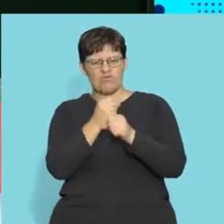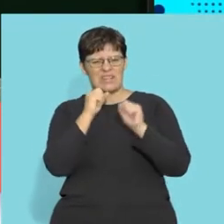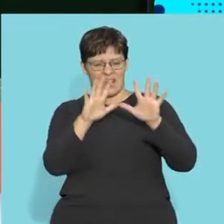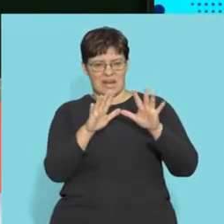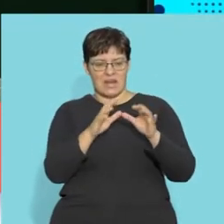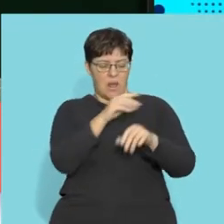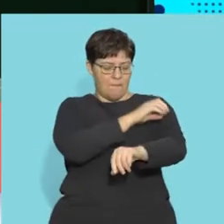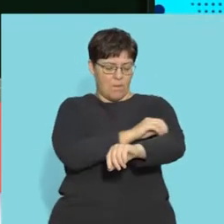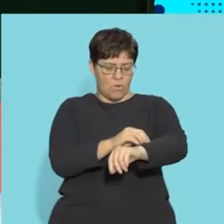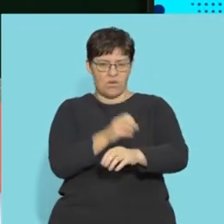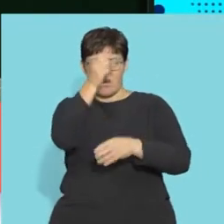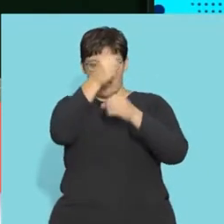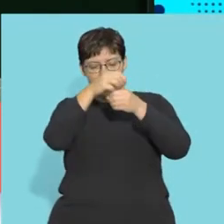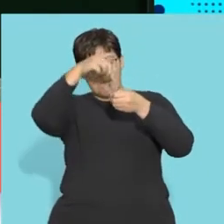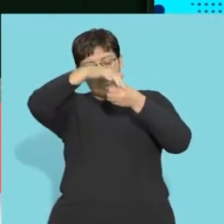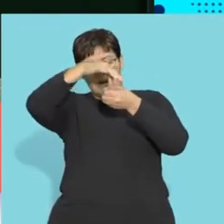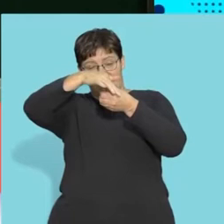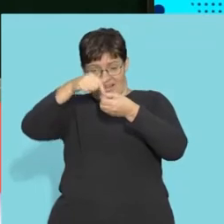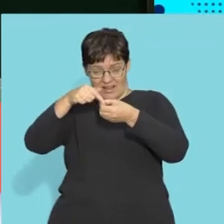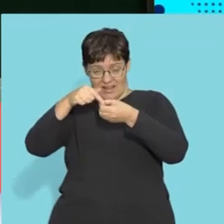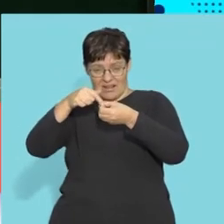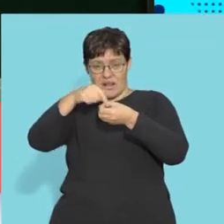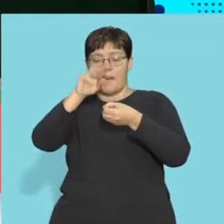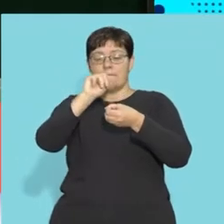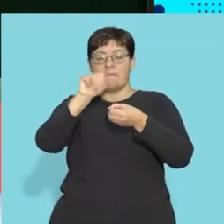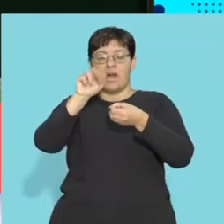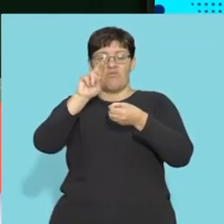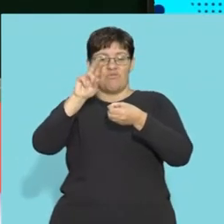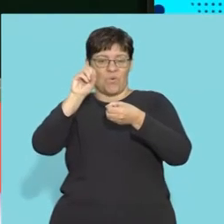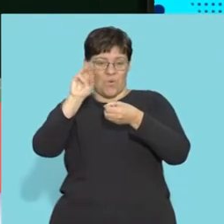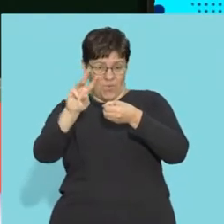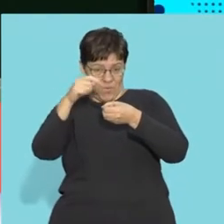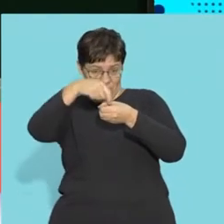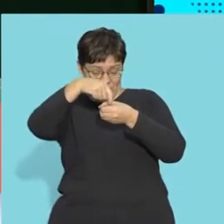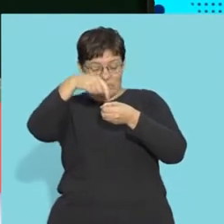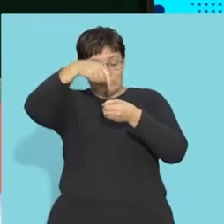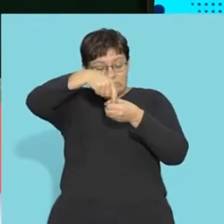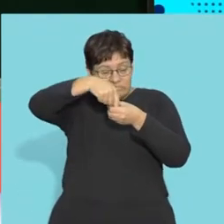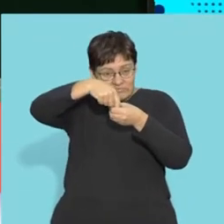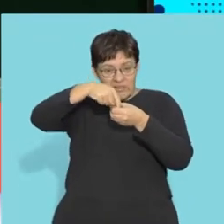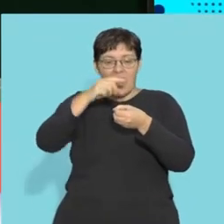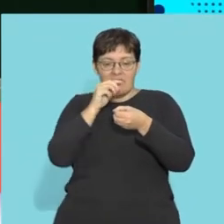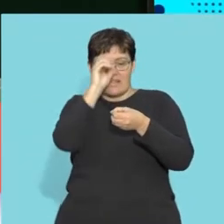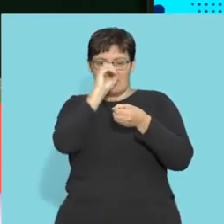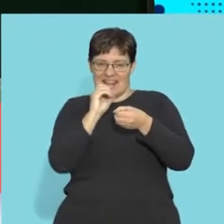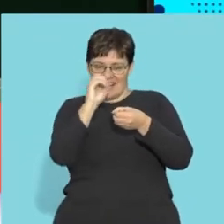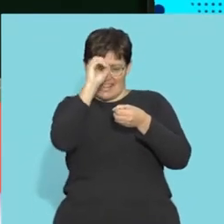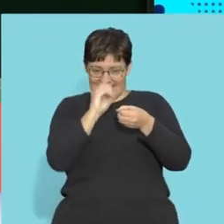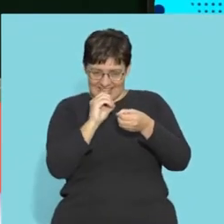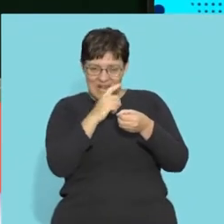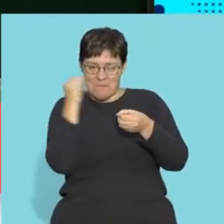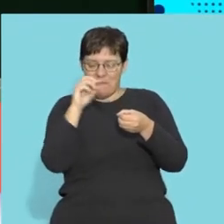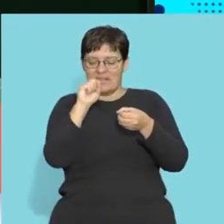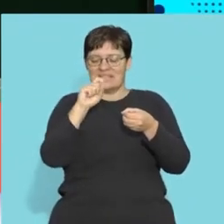every single bone in your body, in the middle, there is marrow. And within that marrow, there are